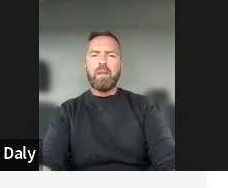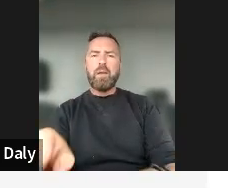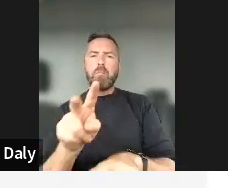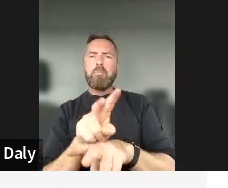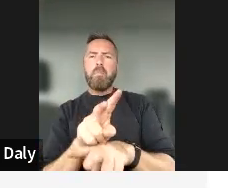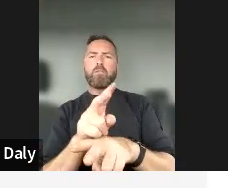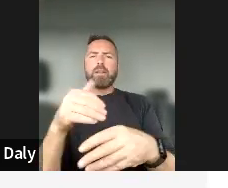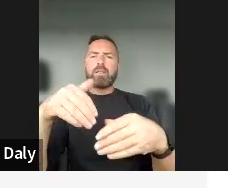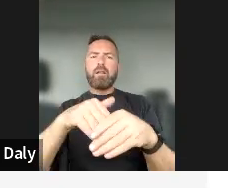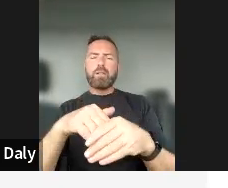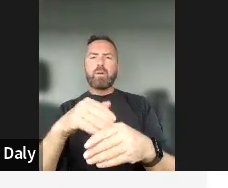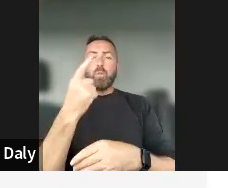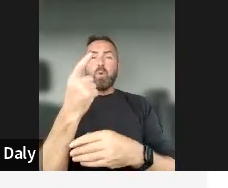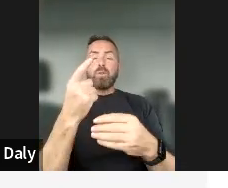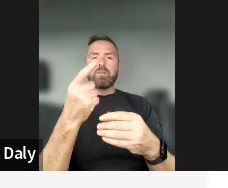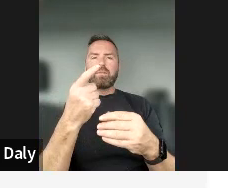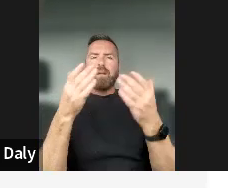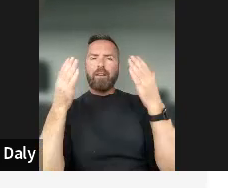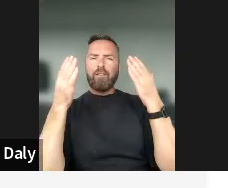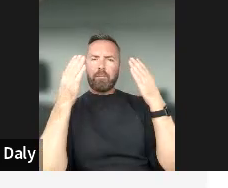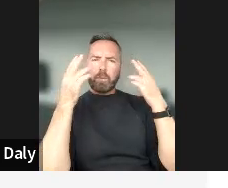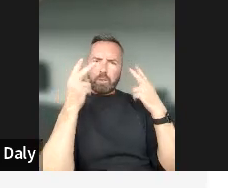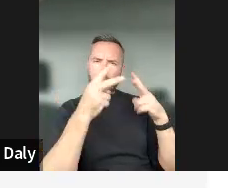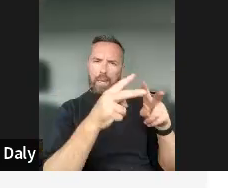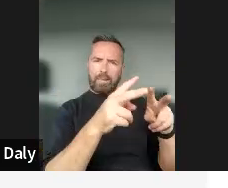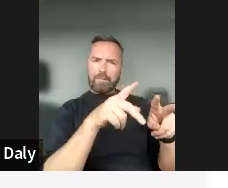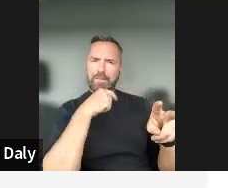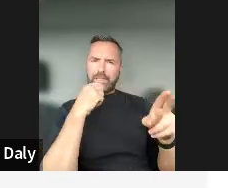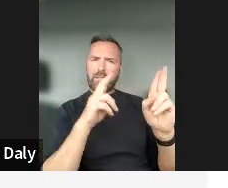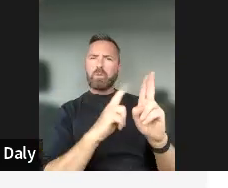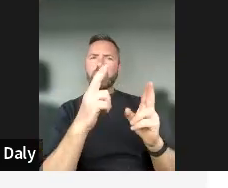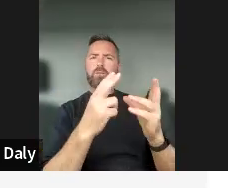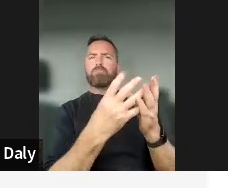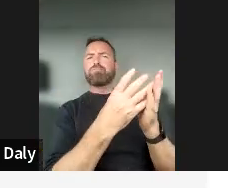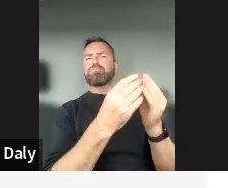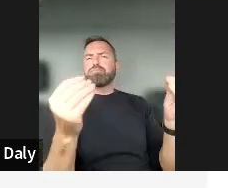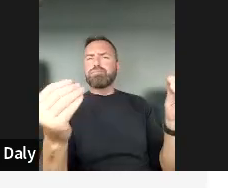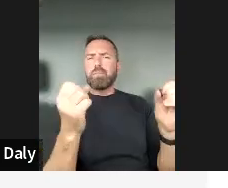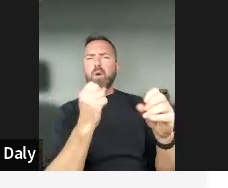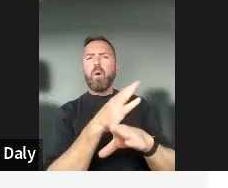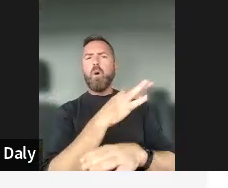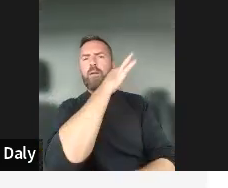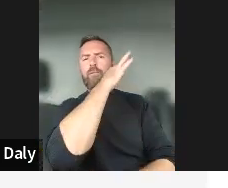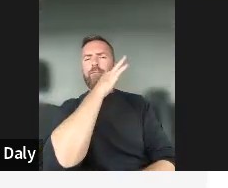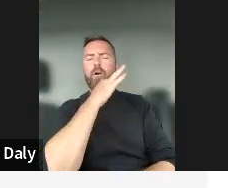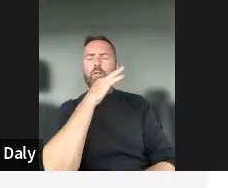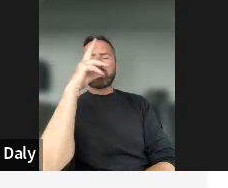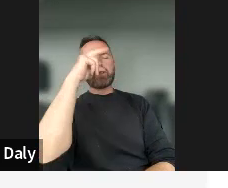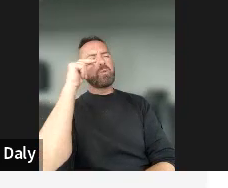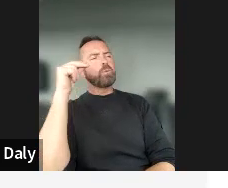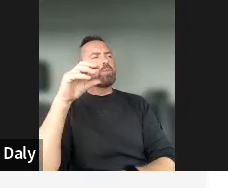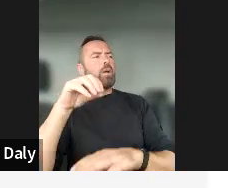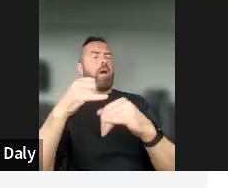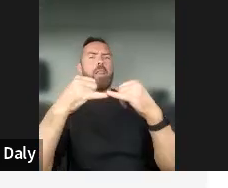just eliminate completely like, um, false, uh, news, um, online